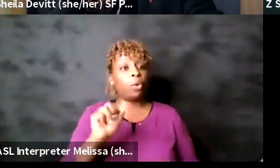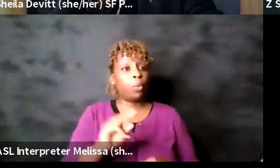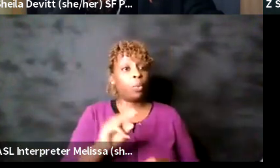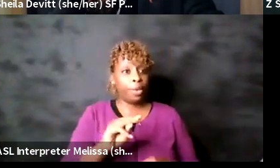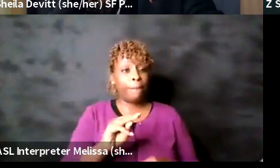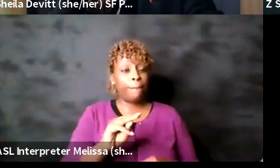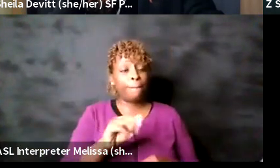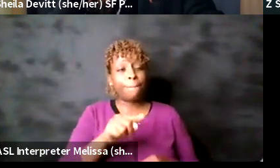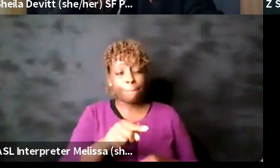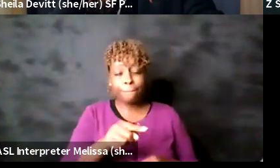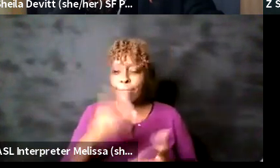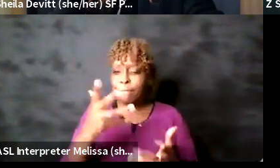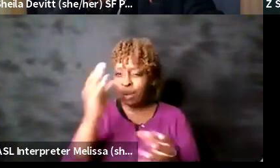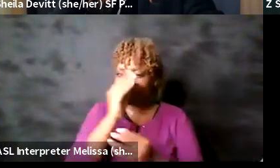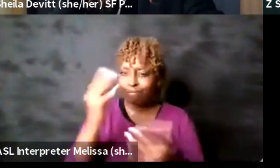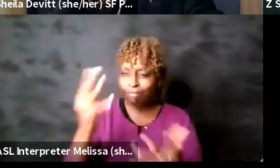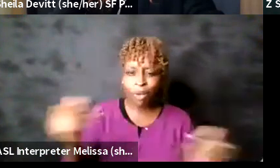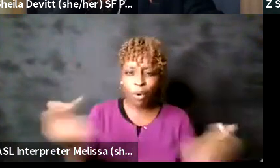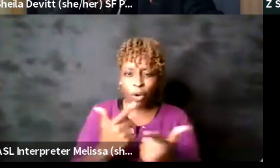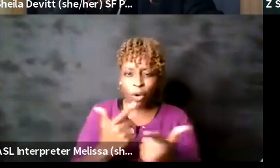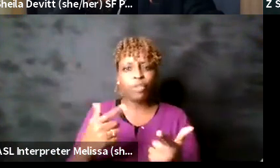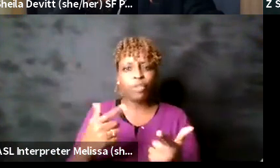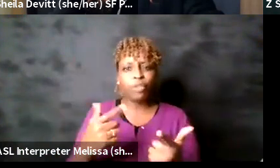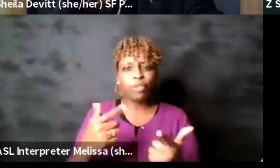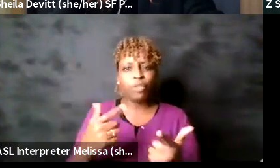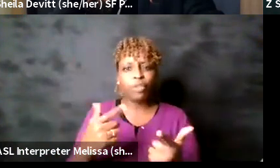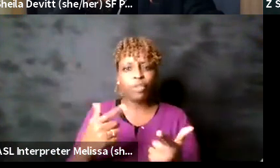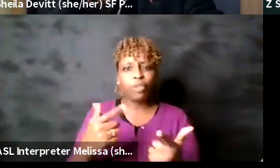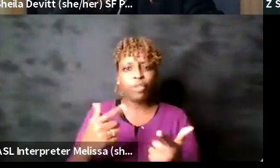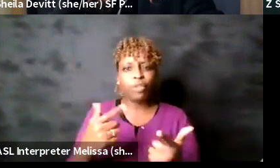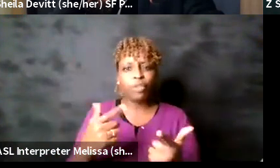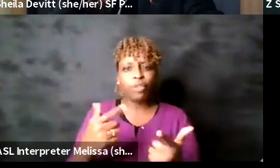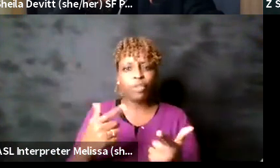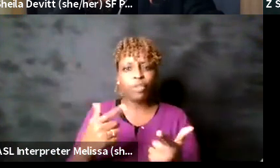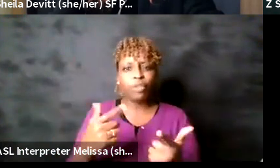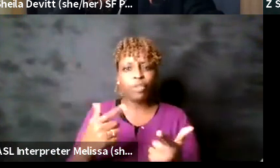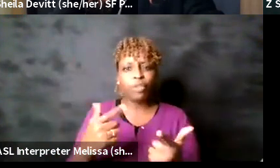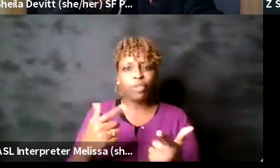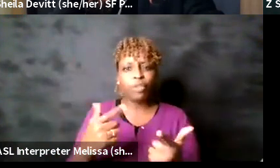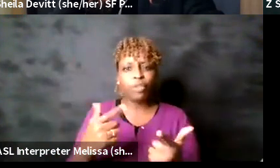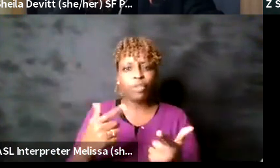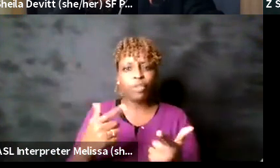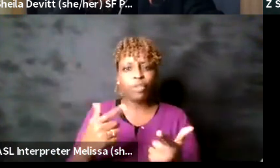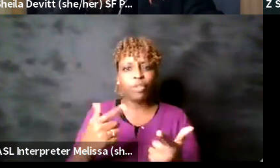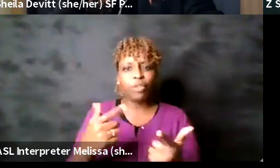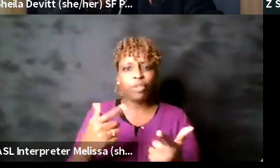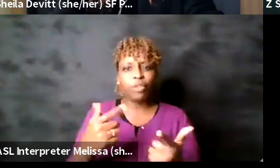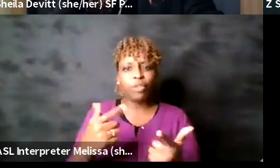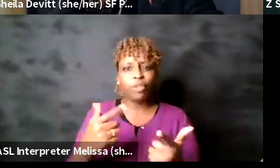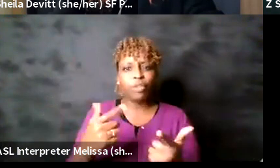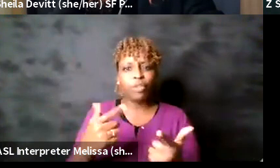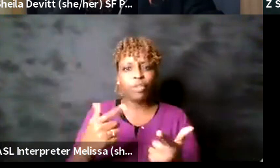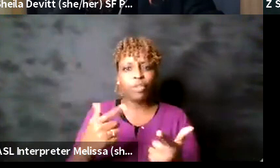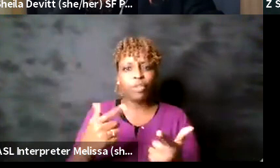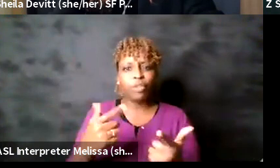programming so there's probably going to be a lot of solution-oriented ideas that are vastly different and won't work for other people so i also want to